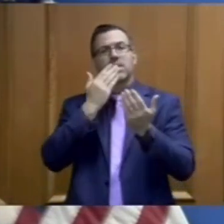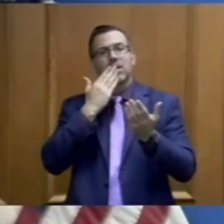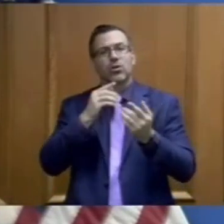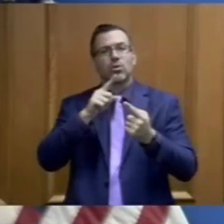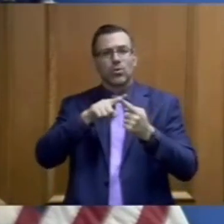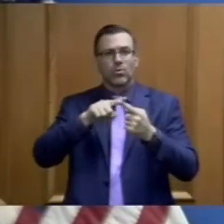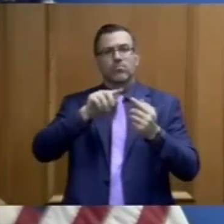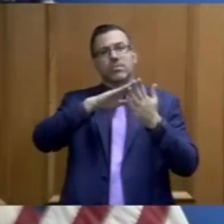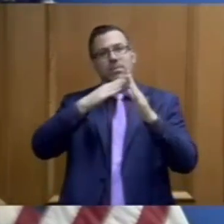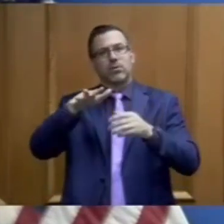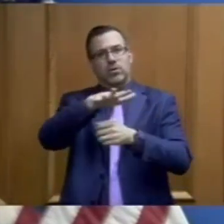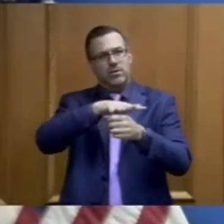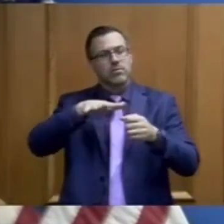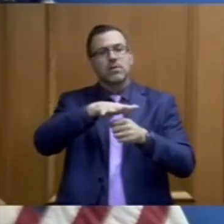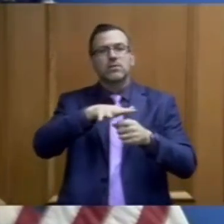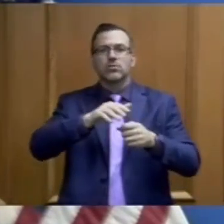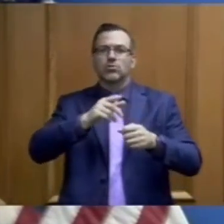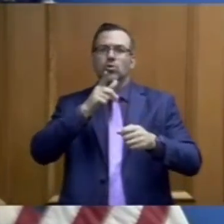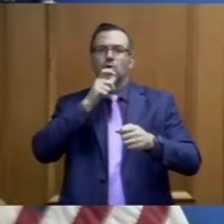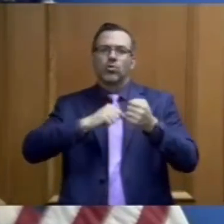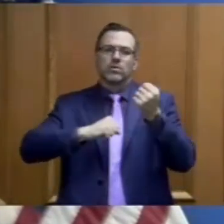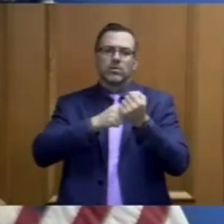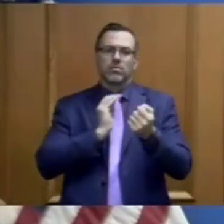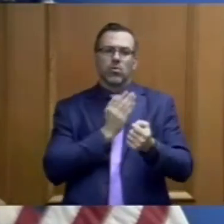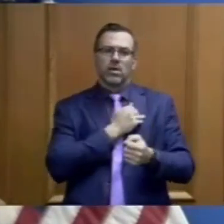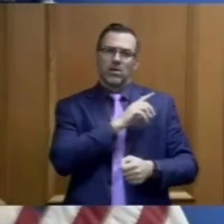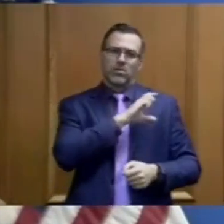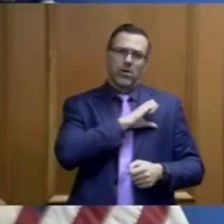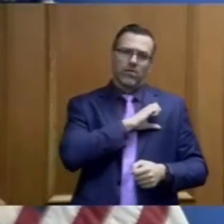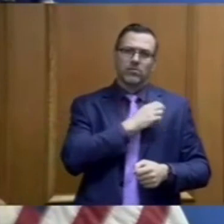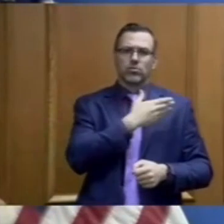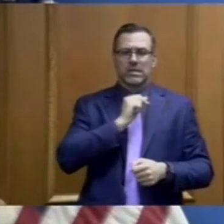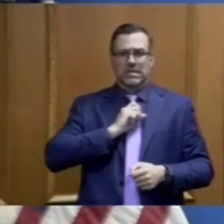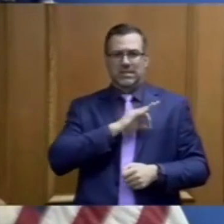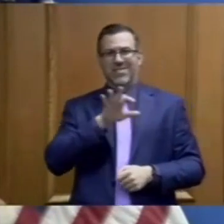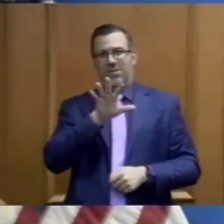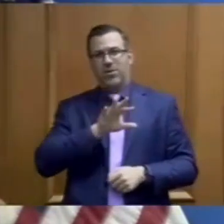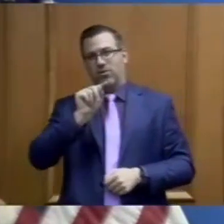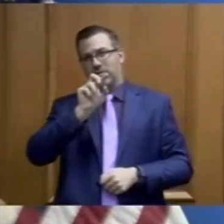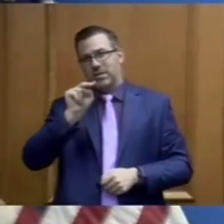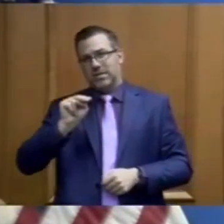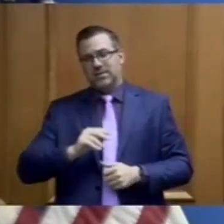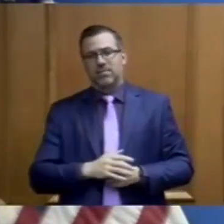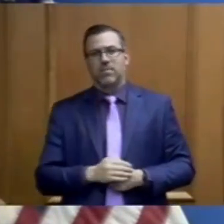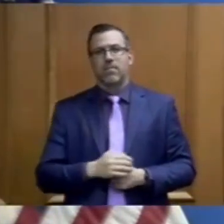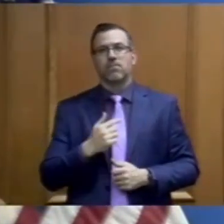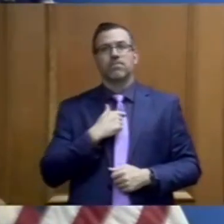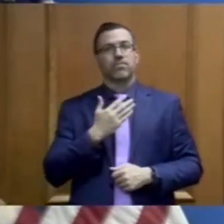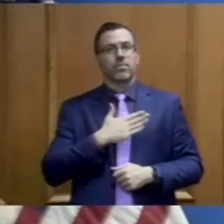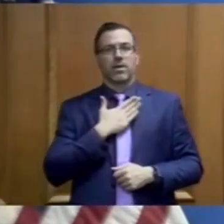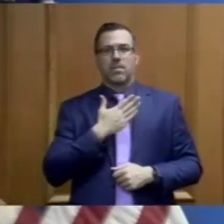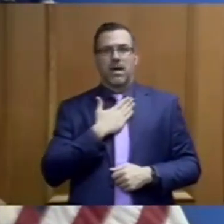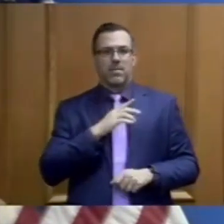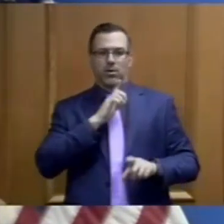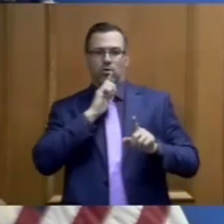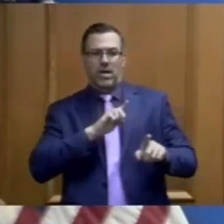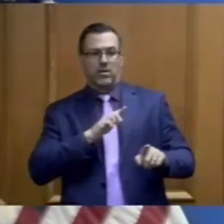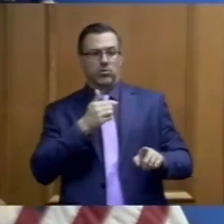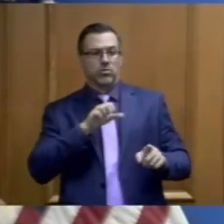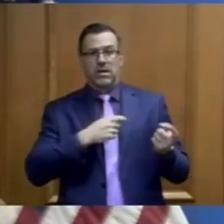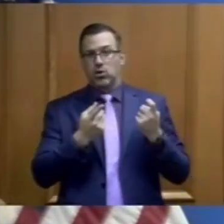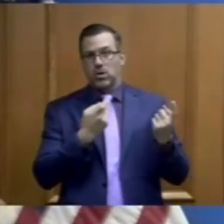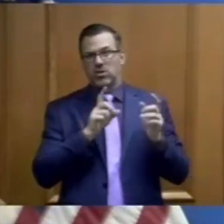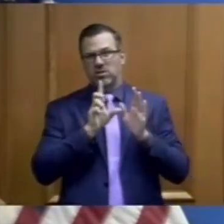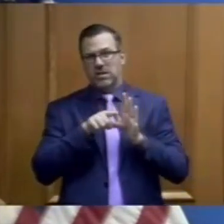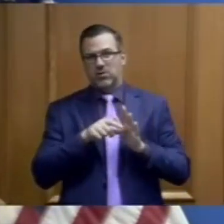of our officers and the frontline staff all across Tennessee. I'll be happy to take any questions at the appropriate time.